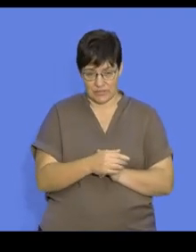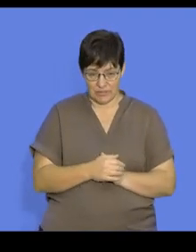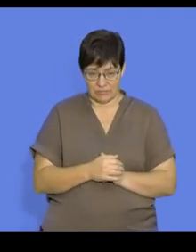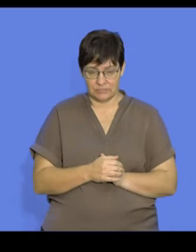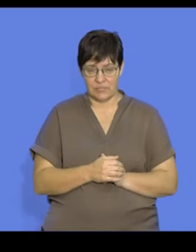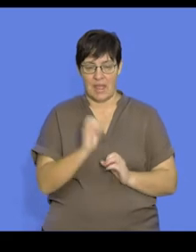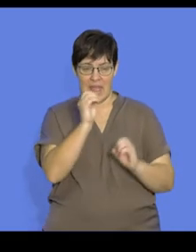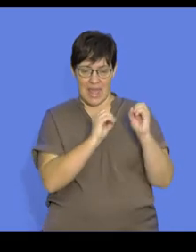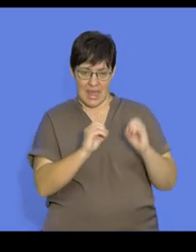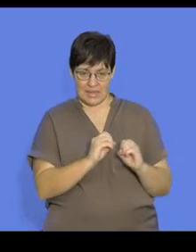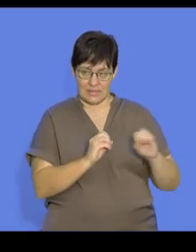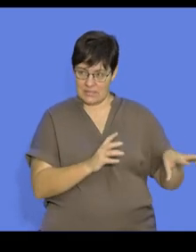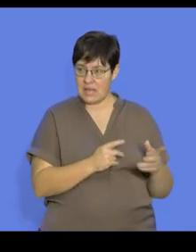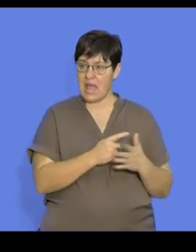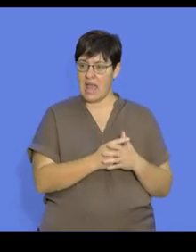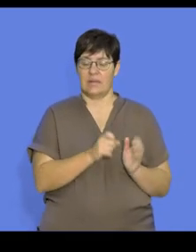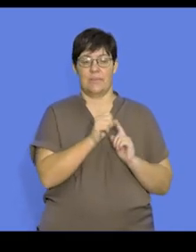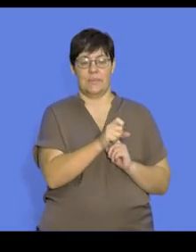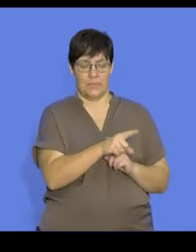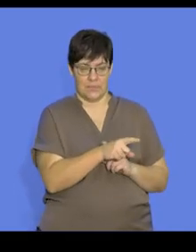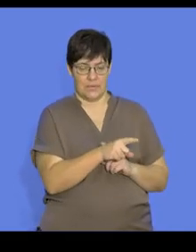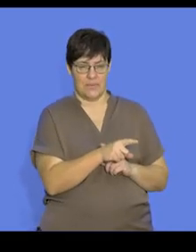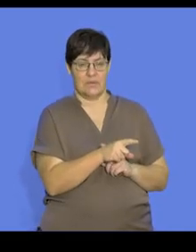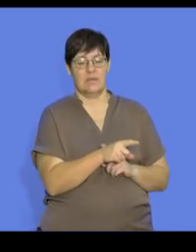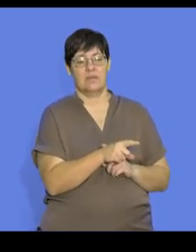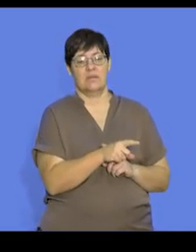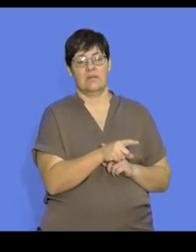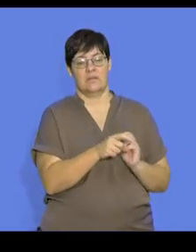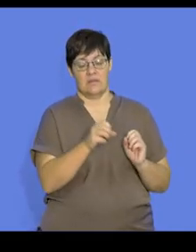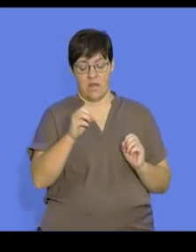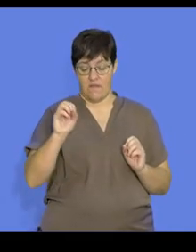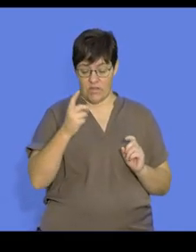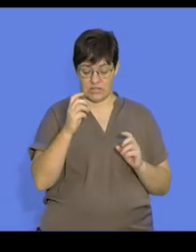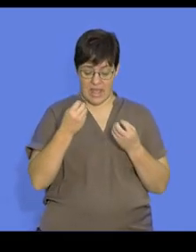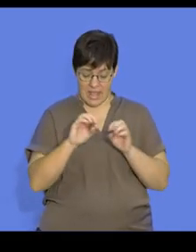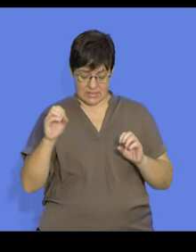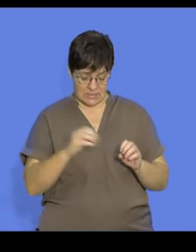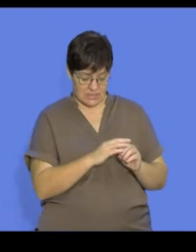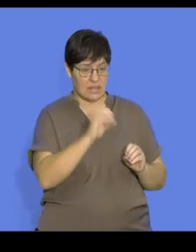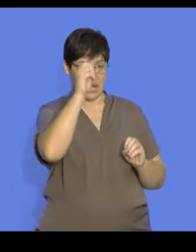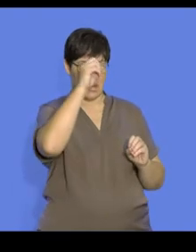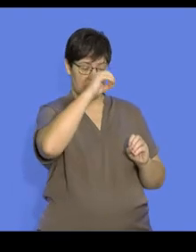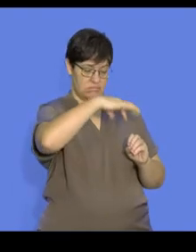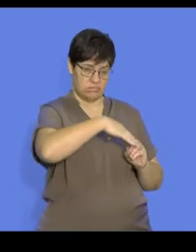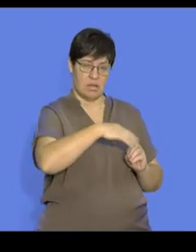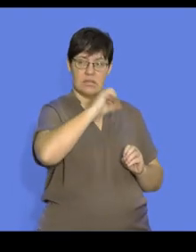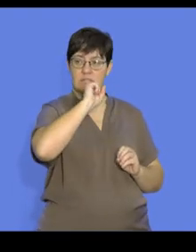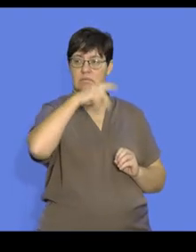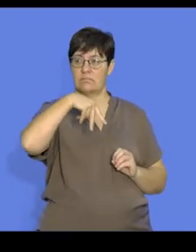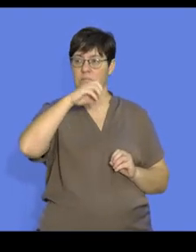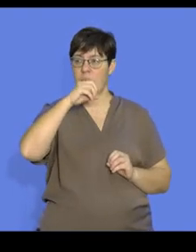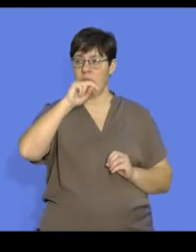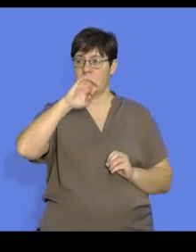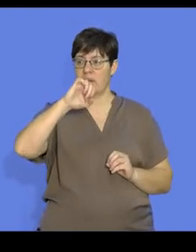eggs and sperm from the male and the female fish. This process is called spawning. And spawning